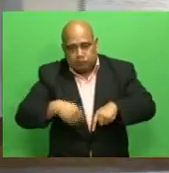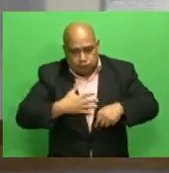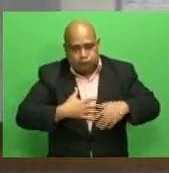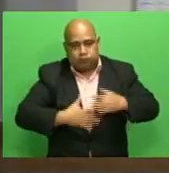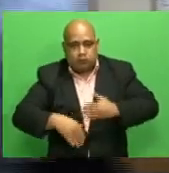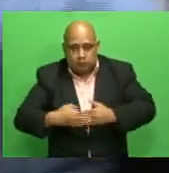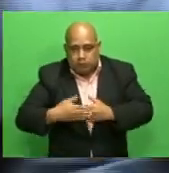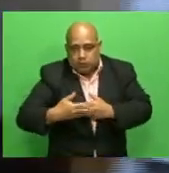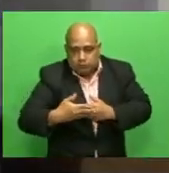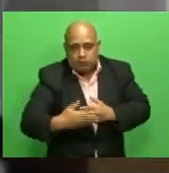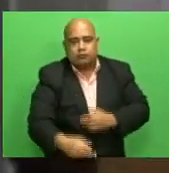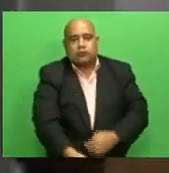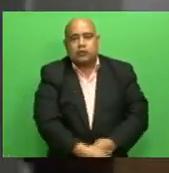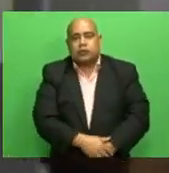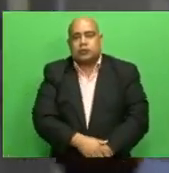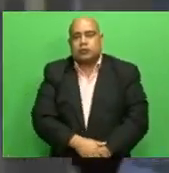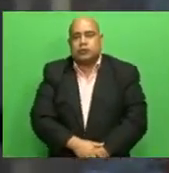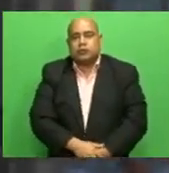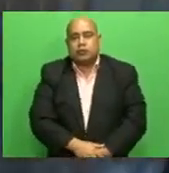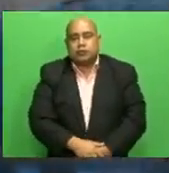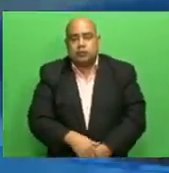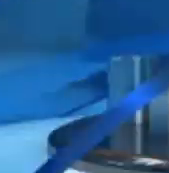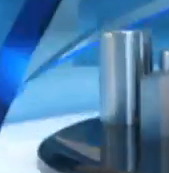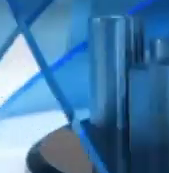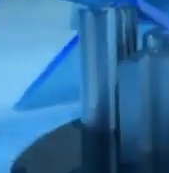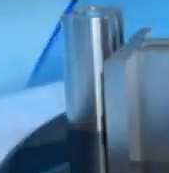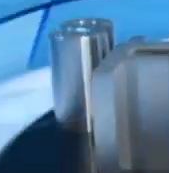Sainia Nimbola, FBC News.